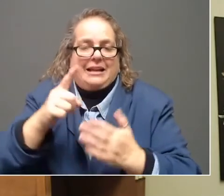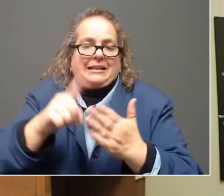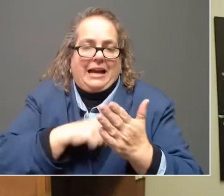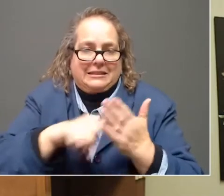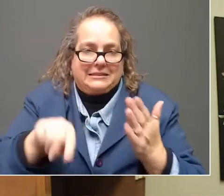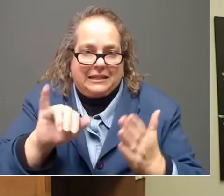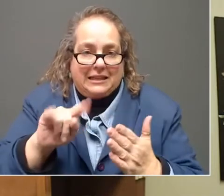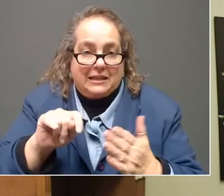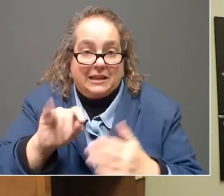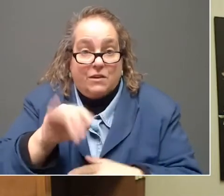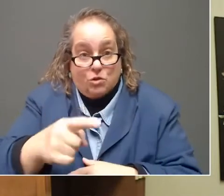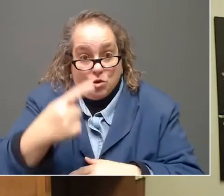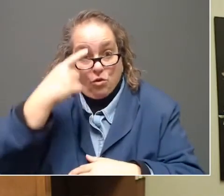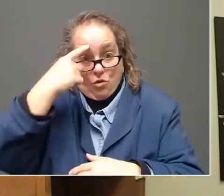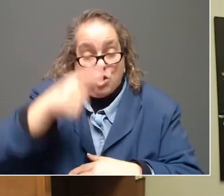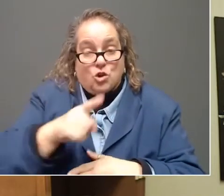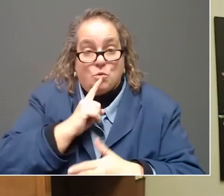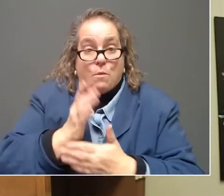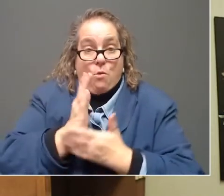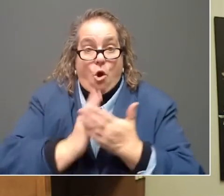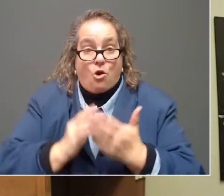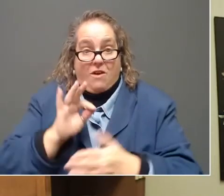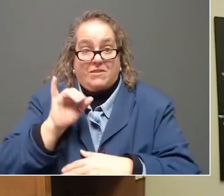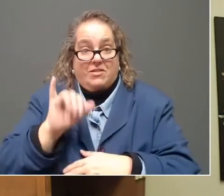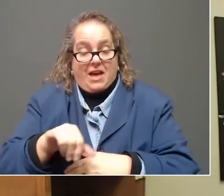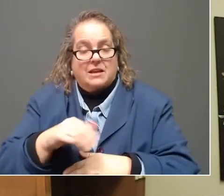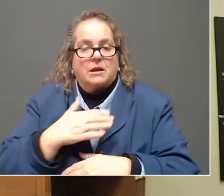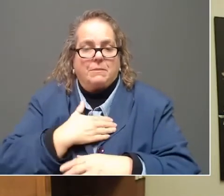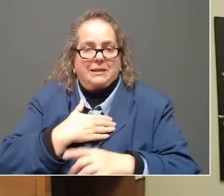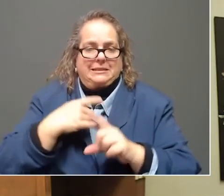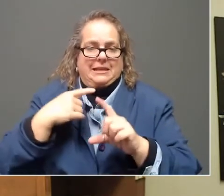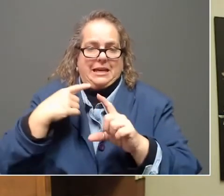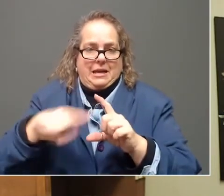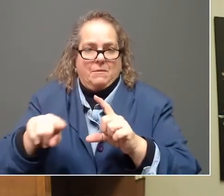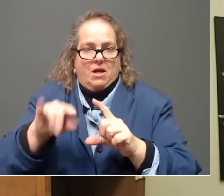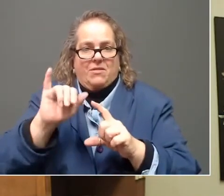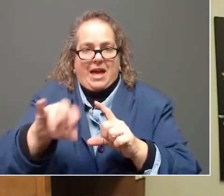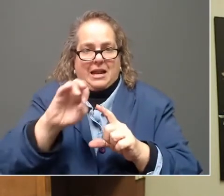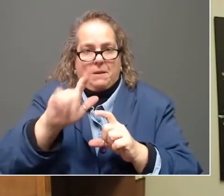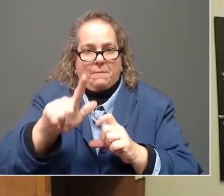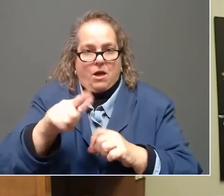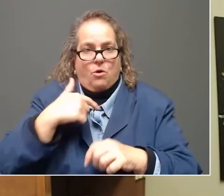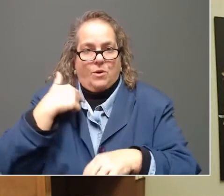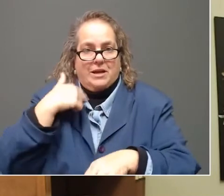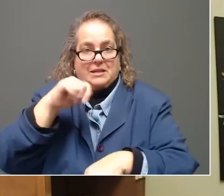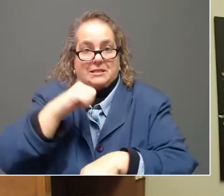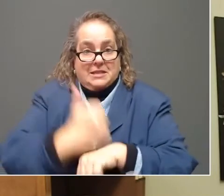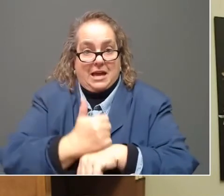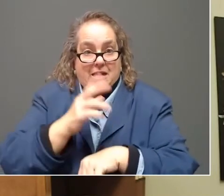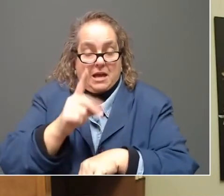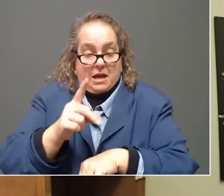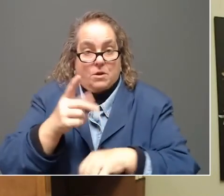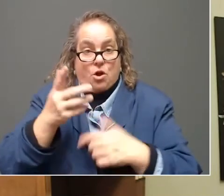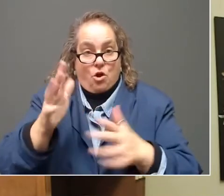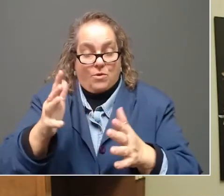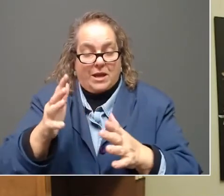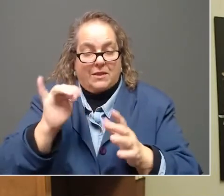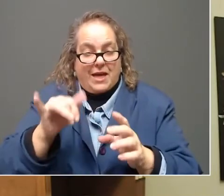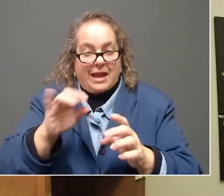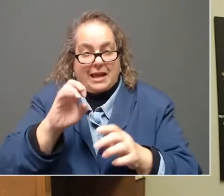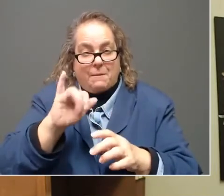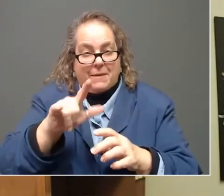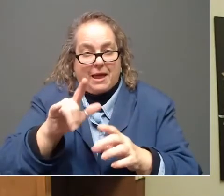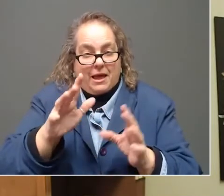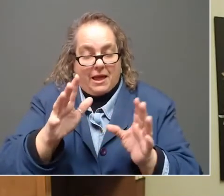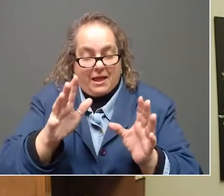in that boat, please email that email that we had set up. It was, I know I'll